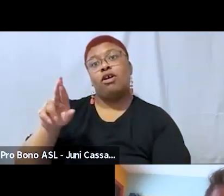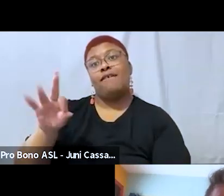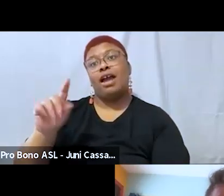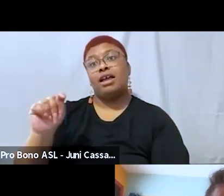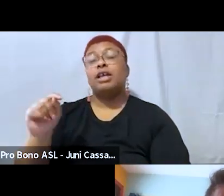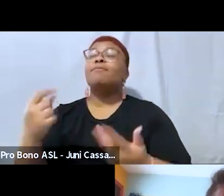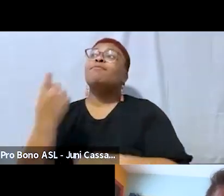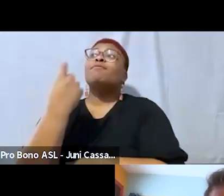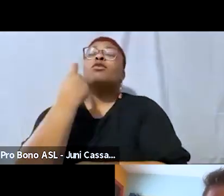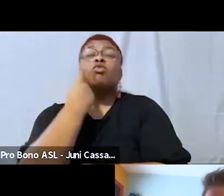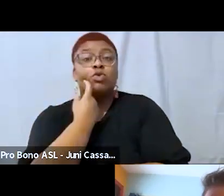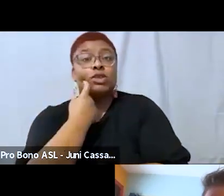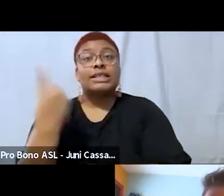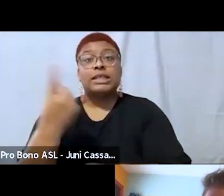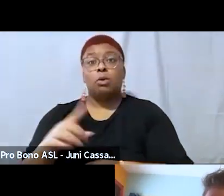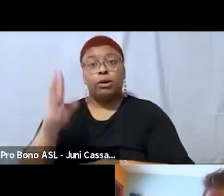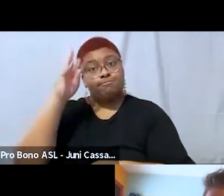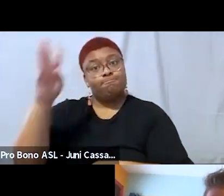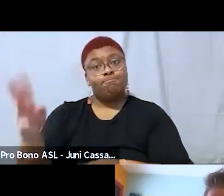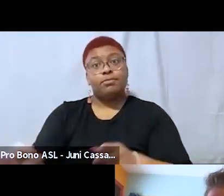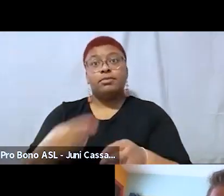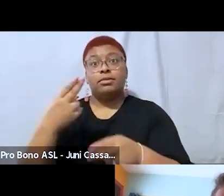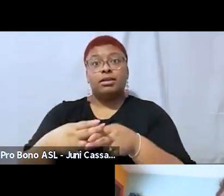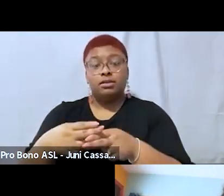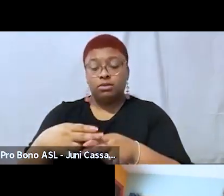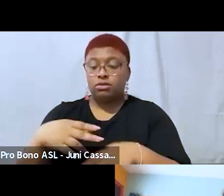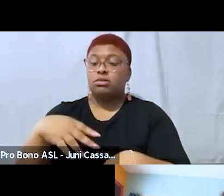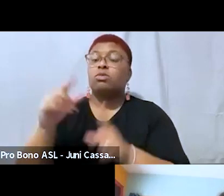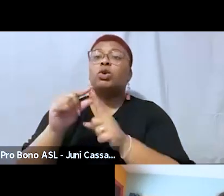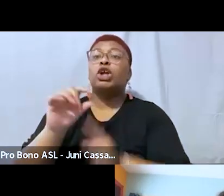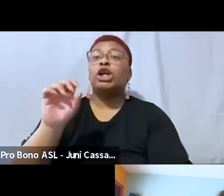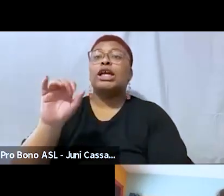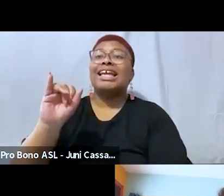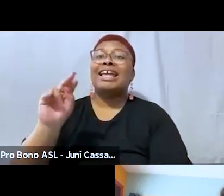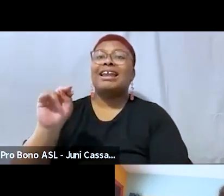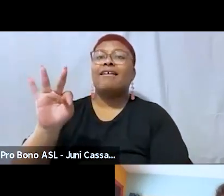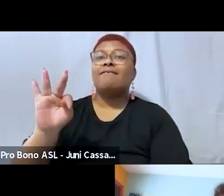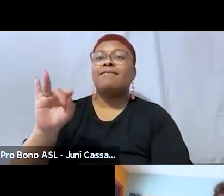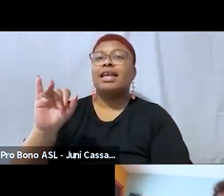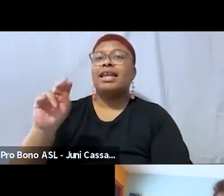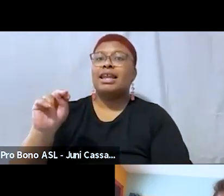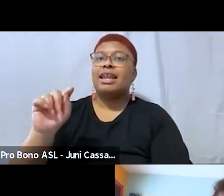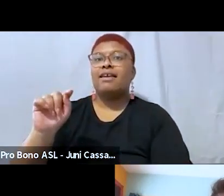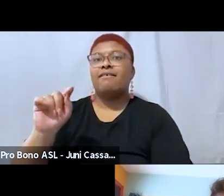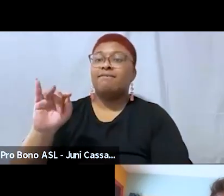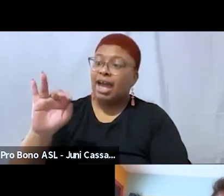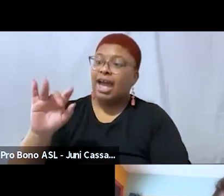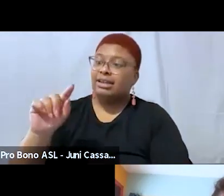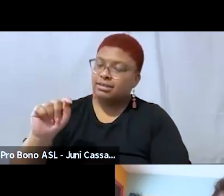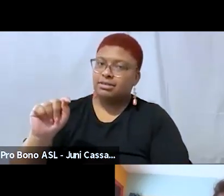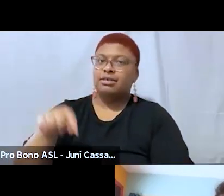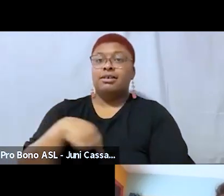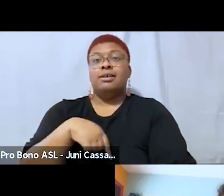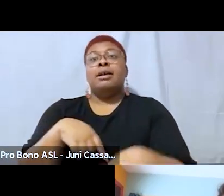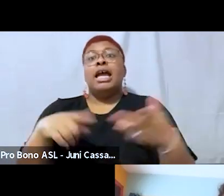infinifat this woman named ash and um and she made this like size chart and suddenly super fat got defined as